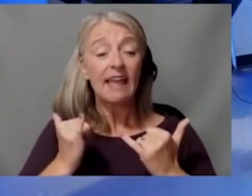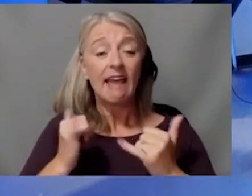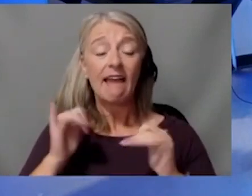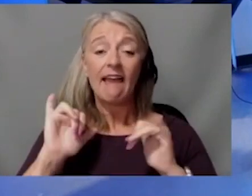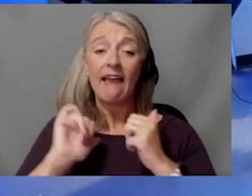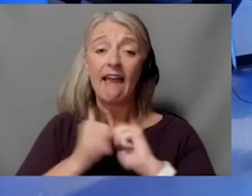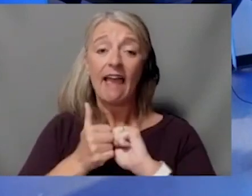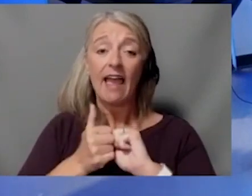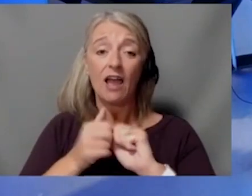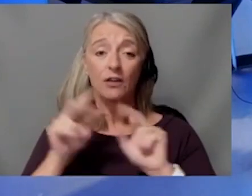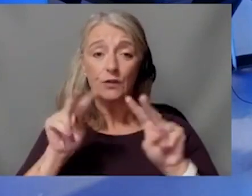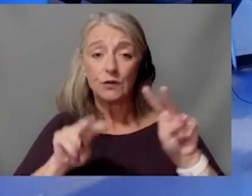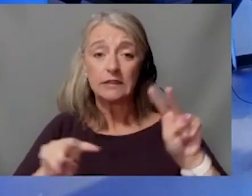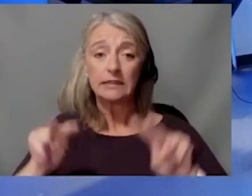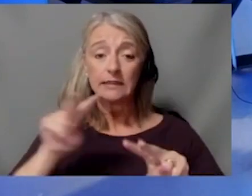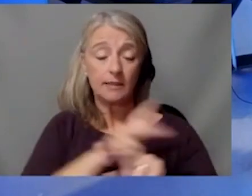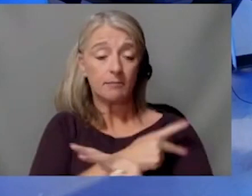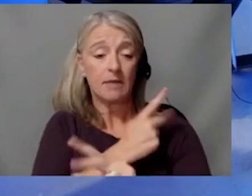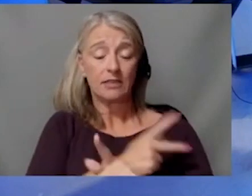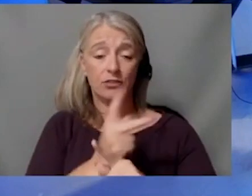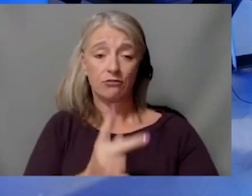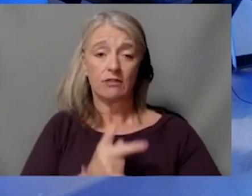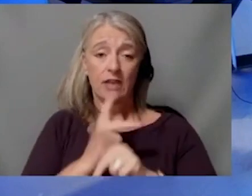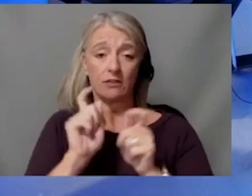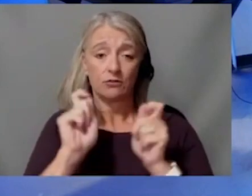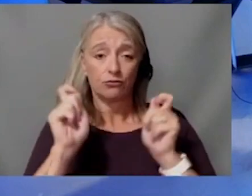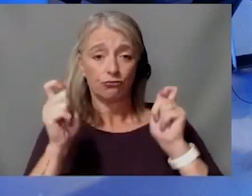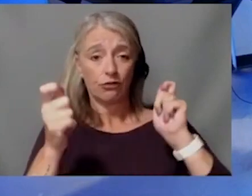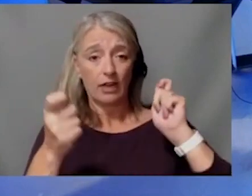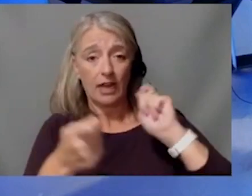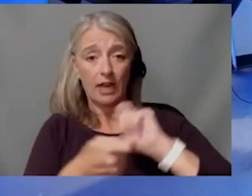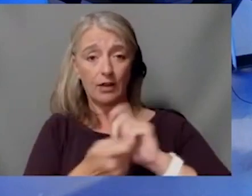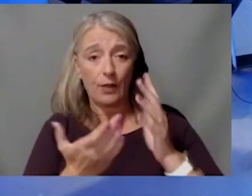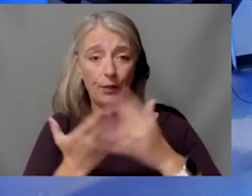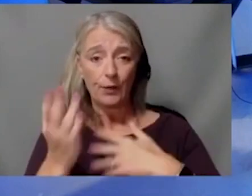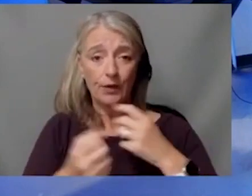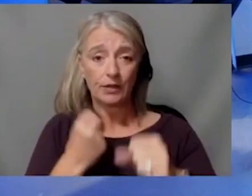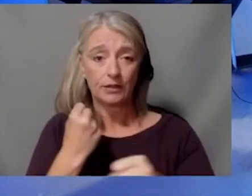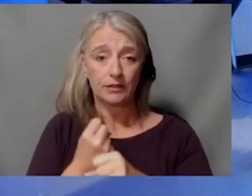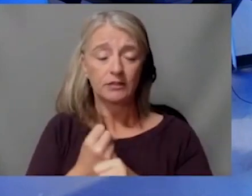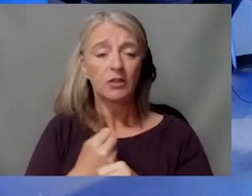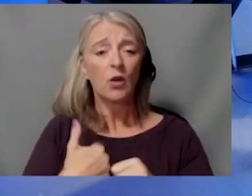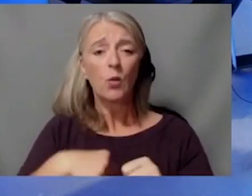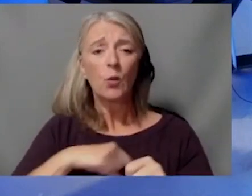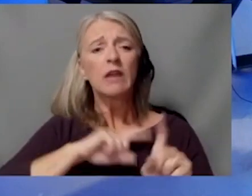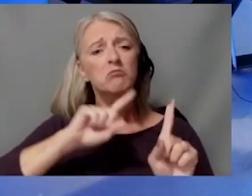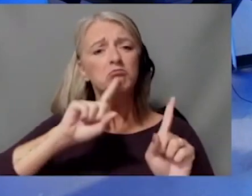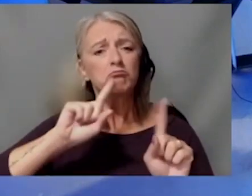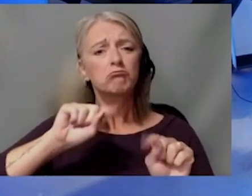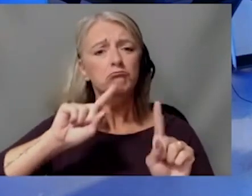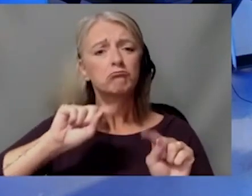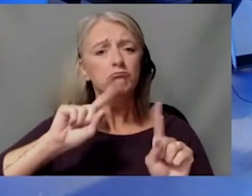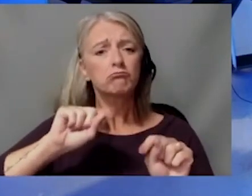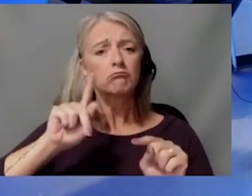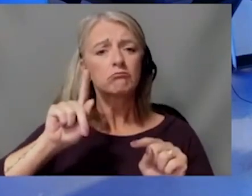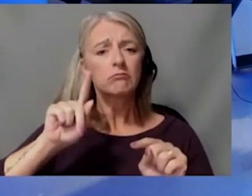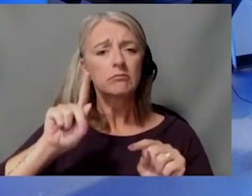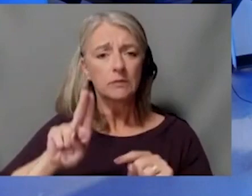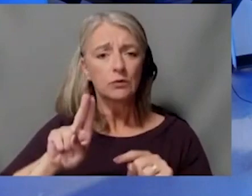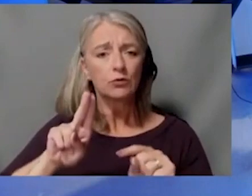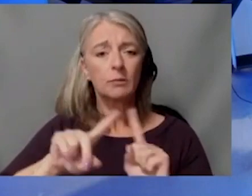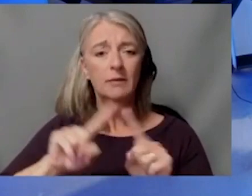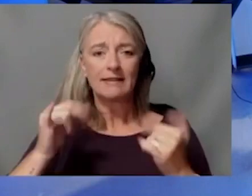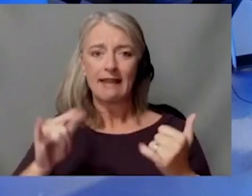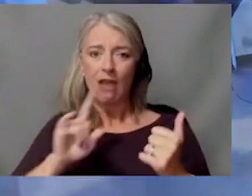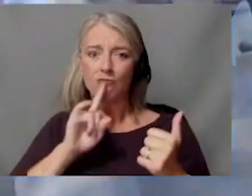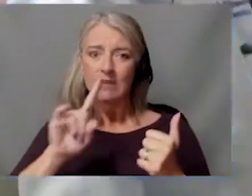time. And when we talk about the 10 years that I feel like this has always been a go-to place, but now we can really say it's a go-to place. So how has it evolved for patients?